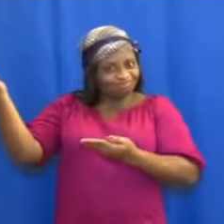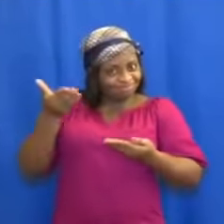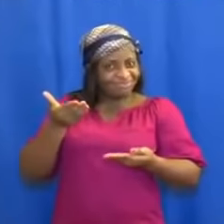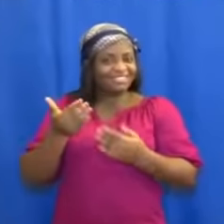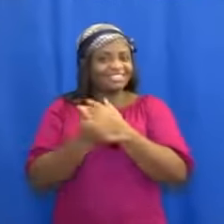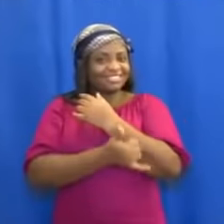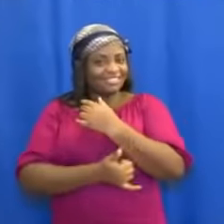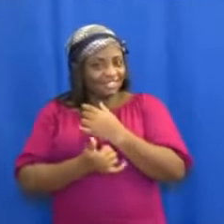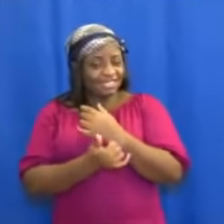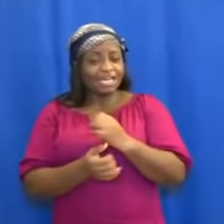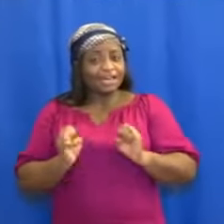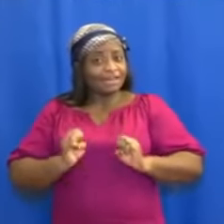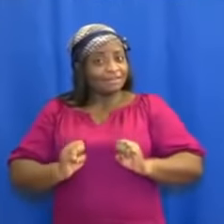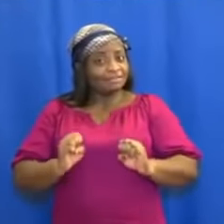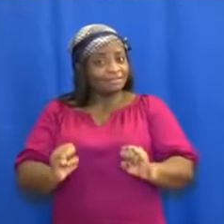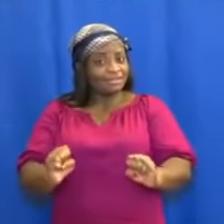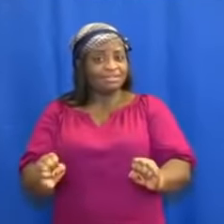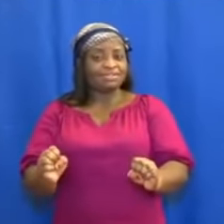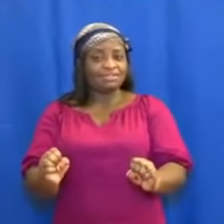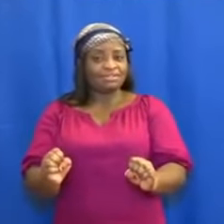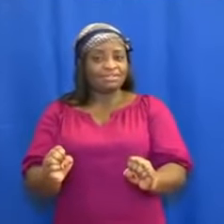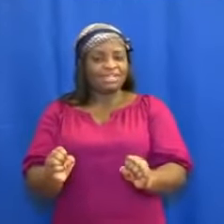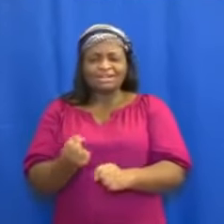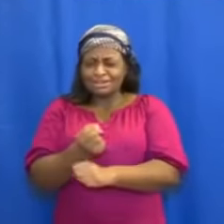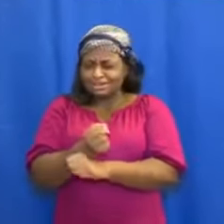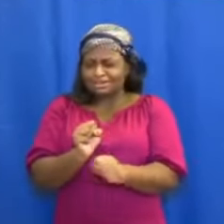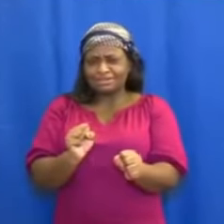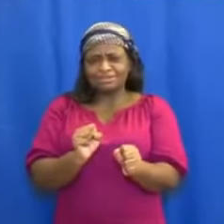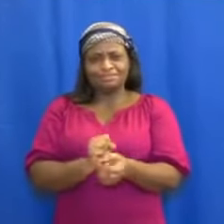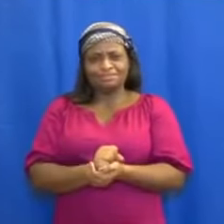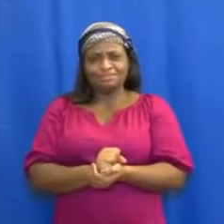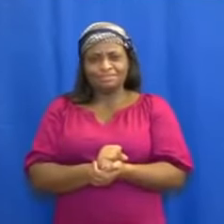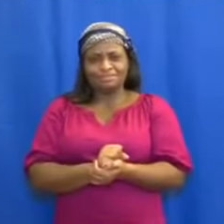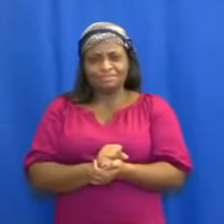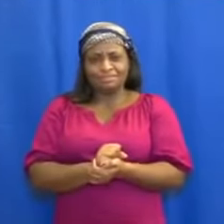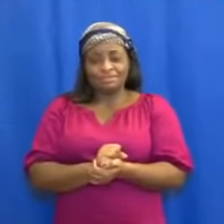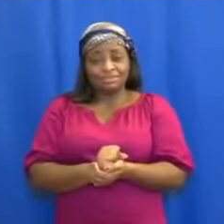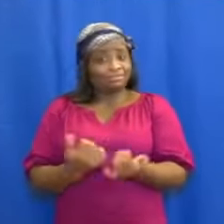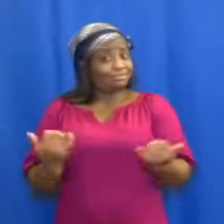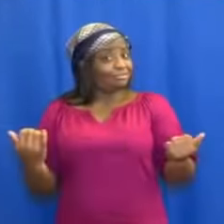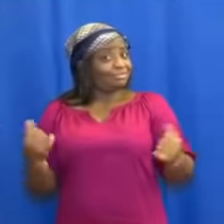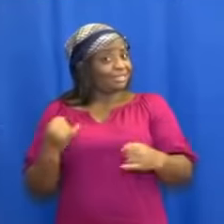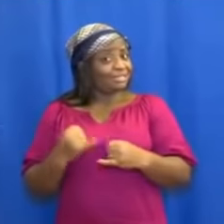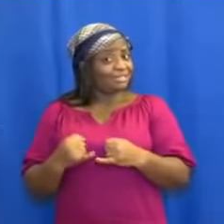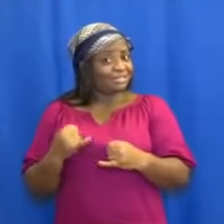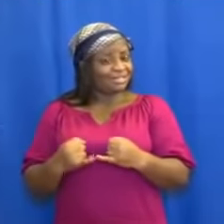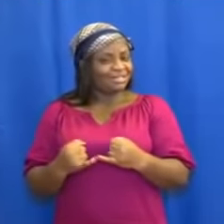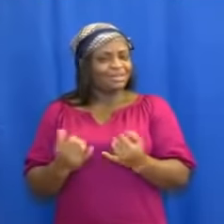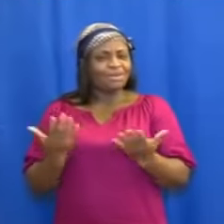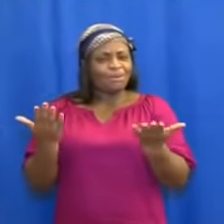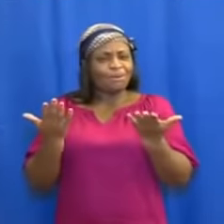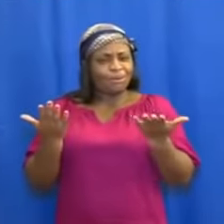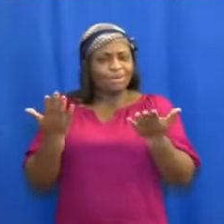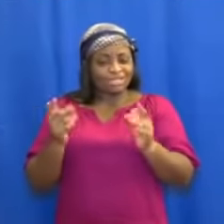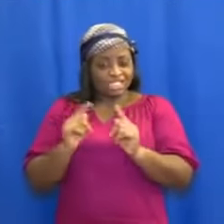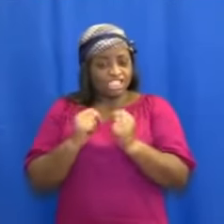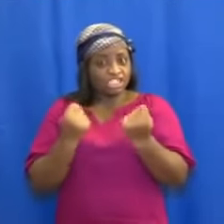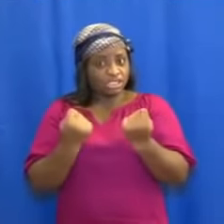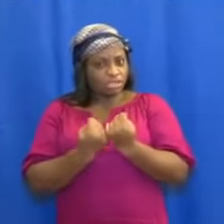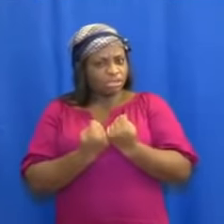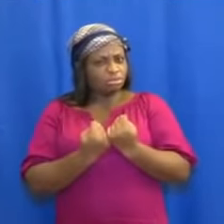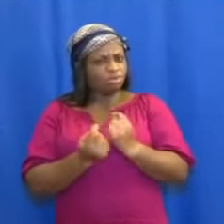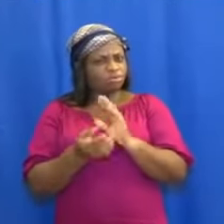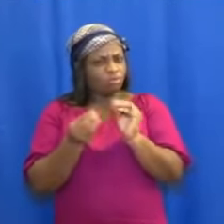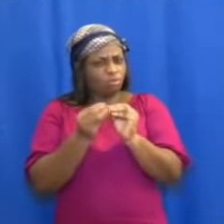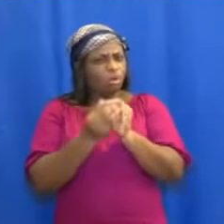and are safe. To this end, I have put together a team of experts from the relevant